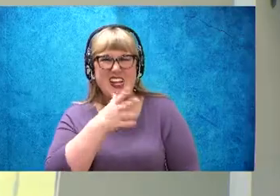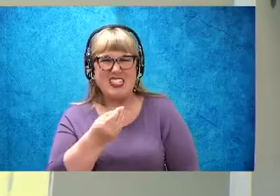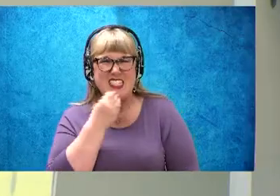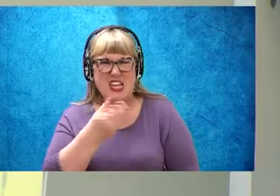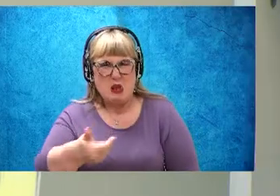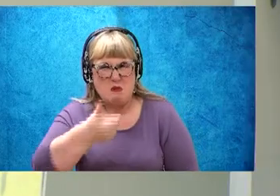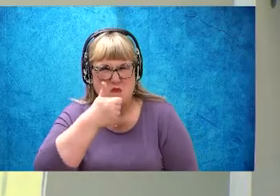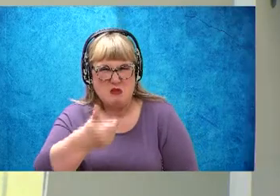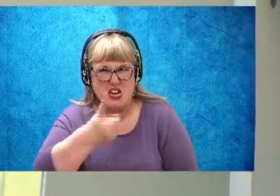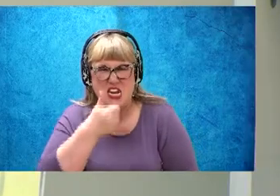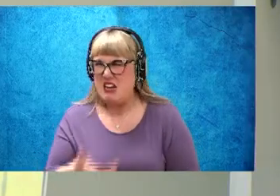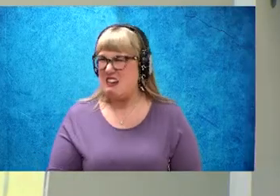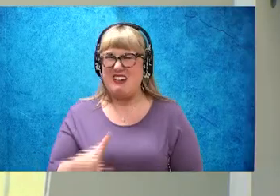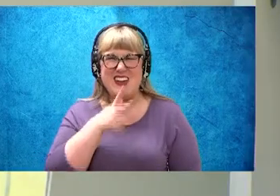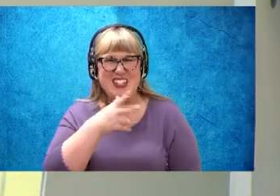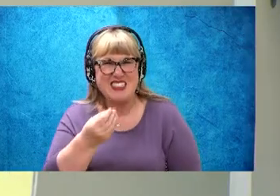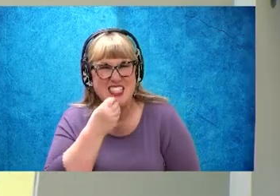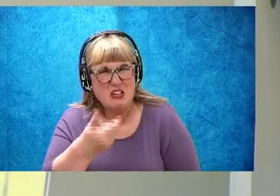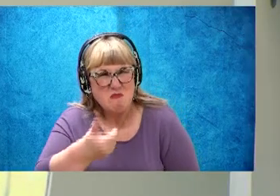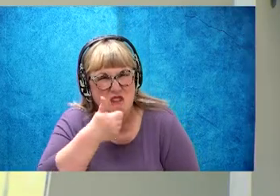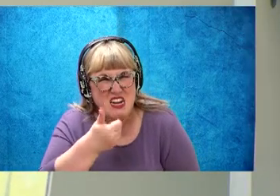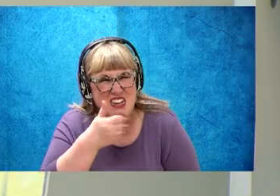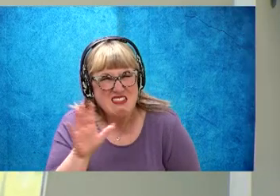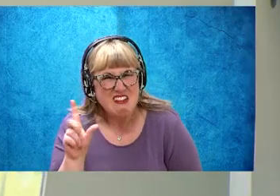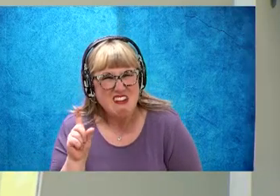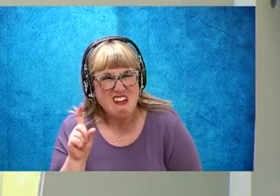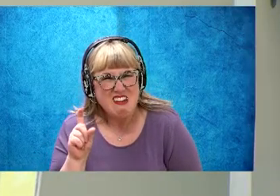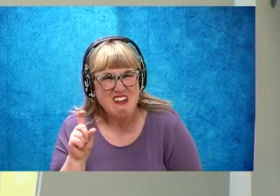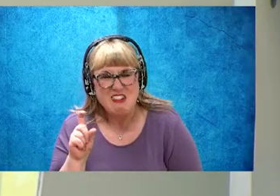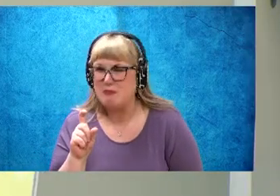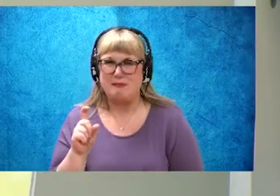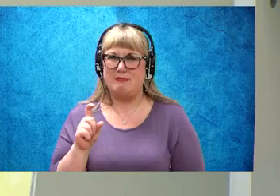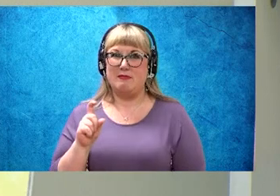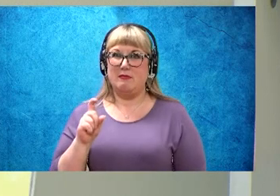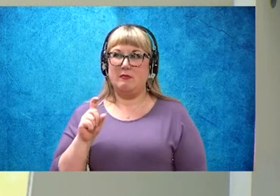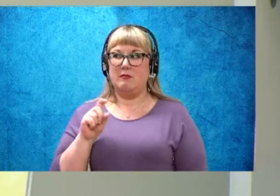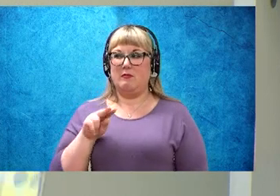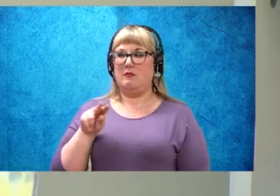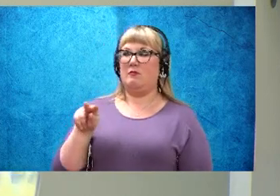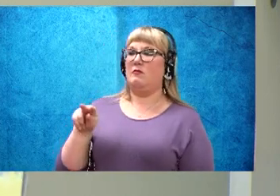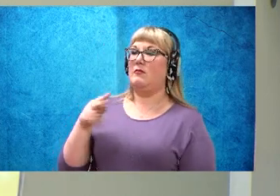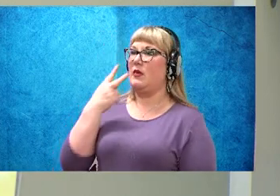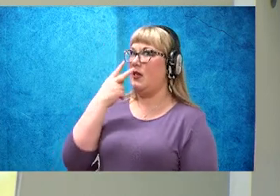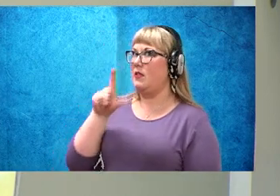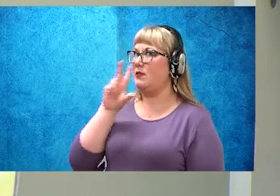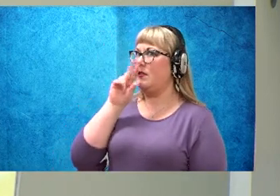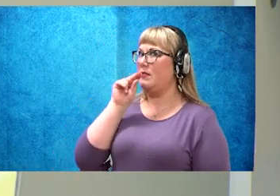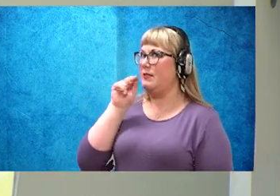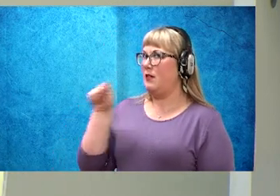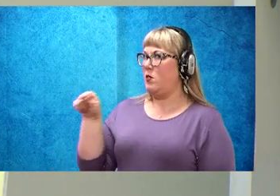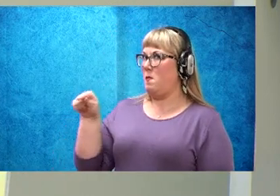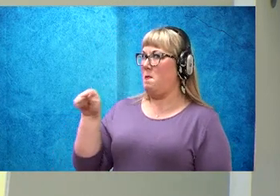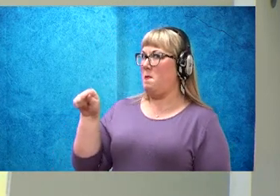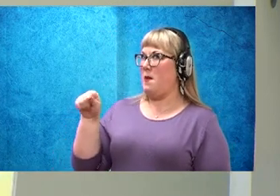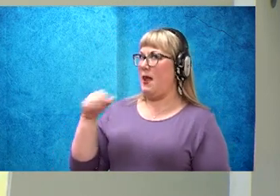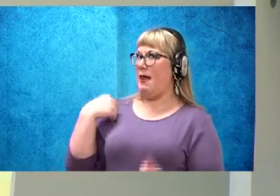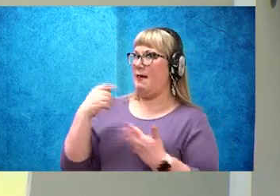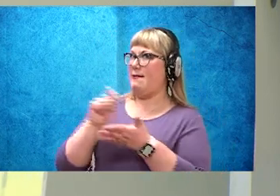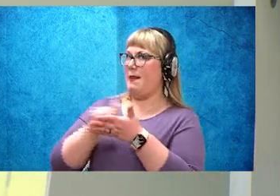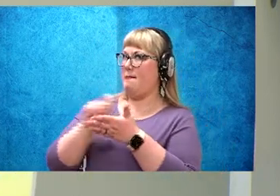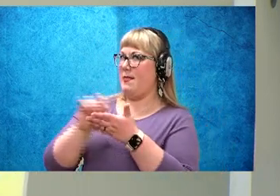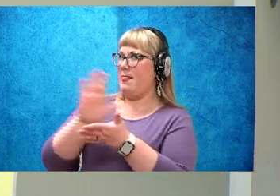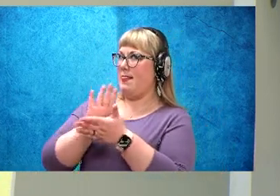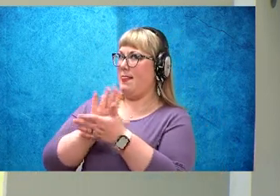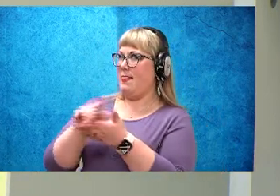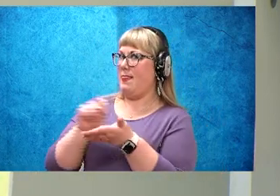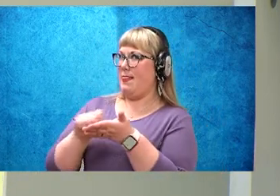that's not what hens eat, but look here, I see duck, there he is again with that pencil and a piece